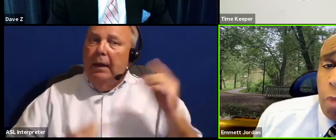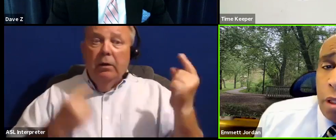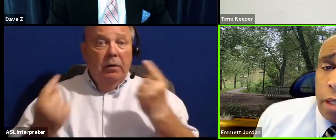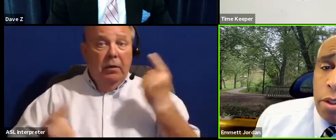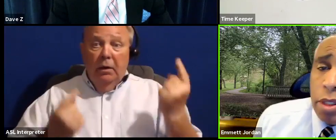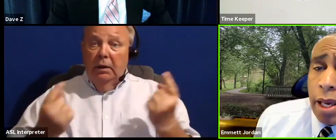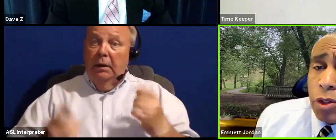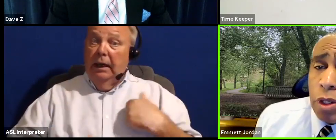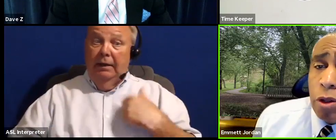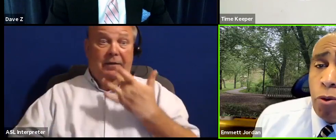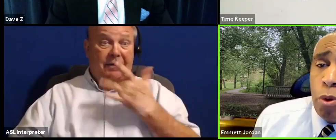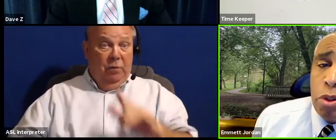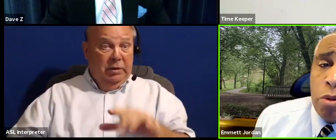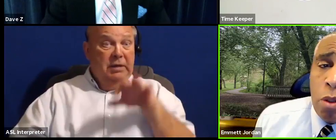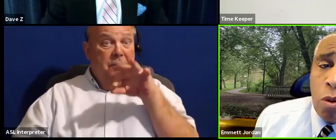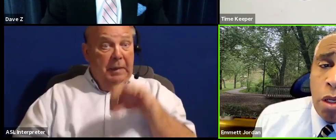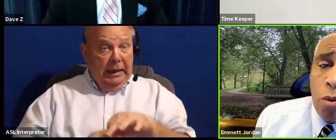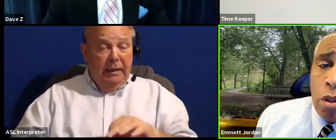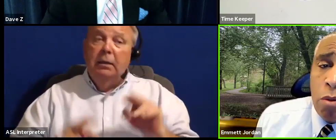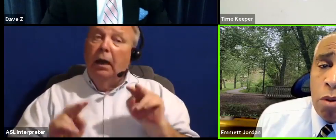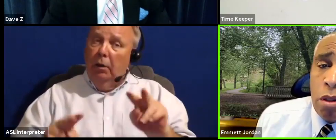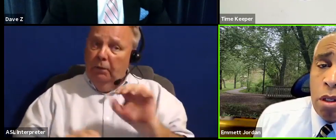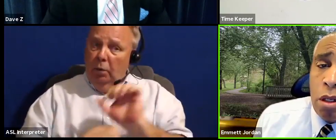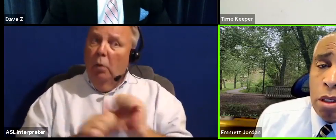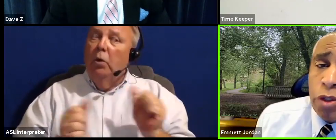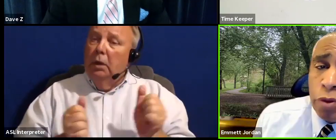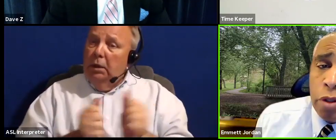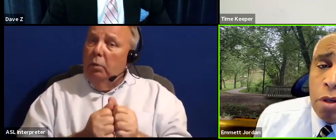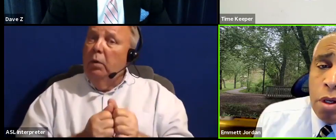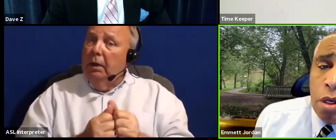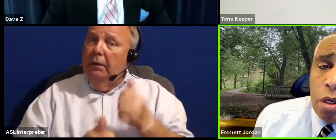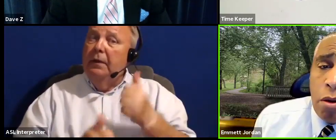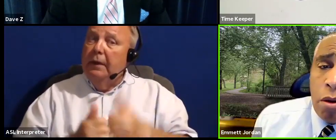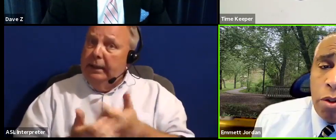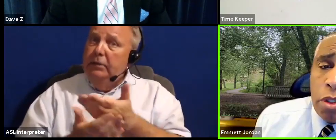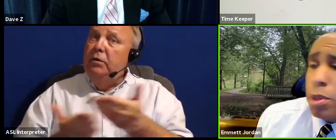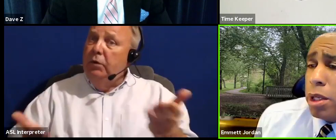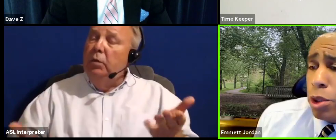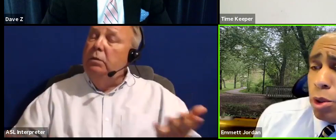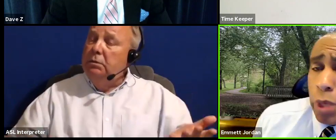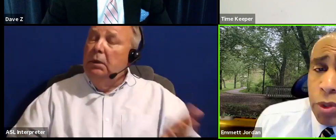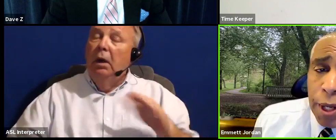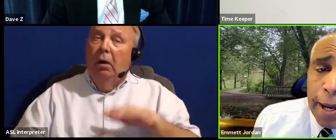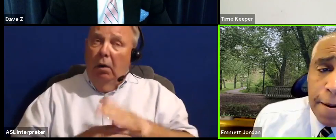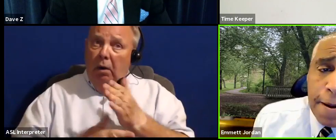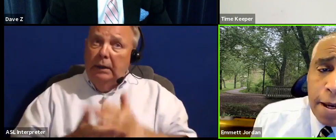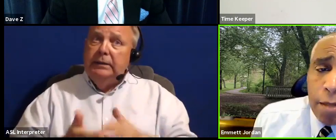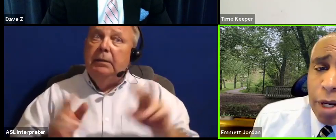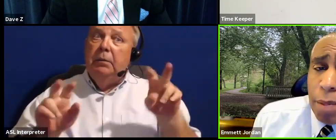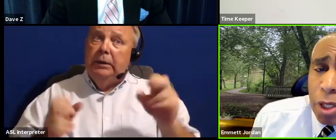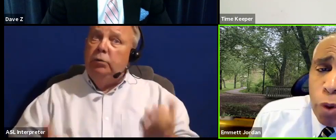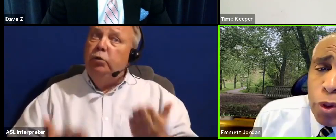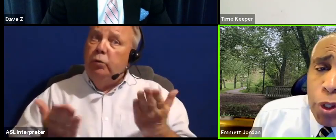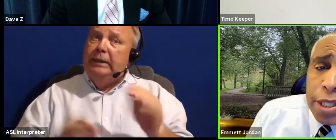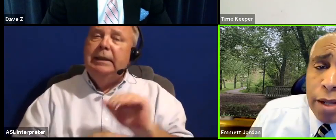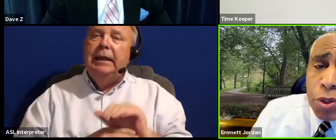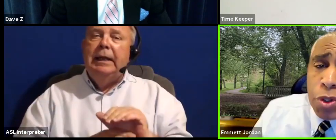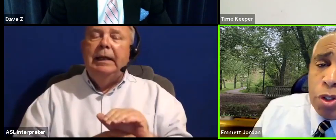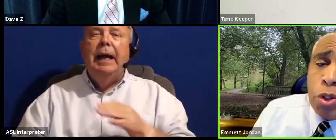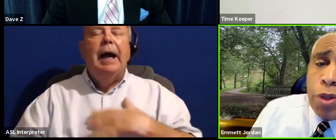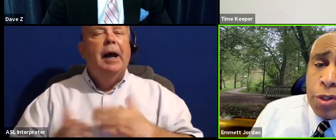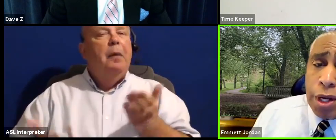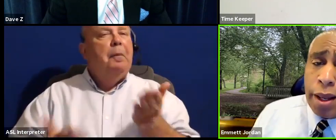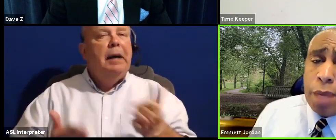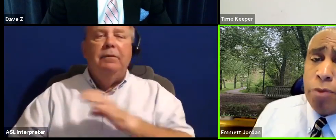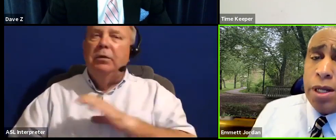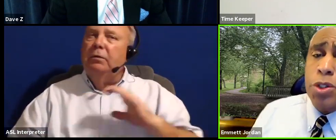fortunate enough to be elected to council, I look forward to working with each of you on some of the issues raised tonight. My service on council